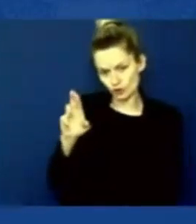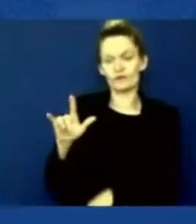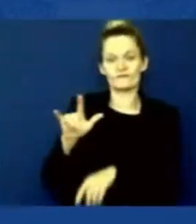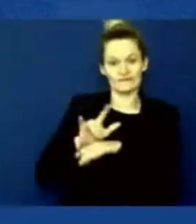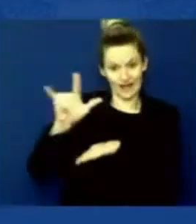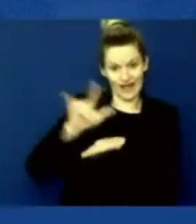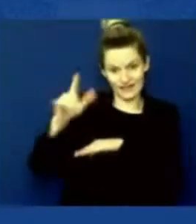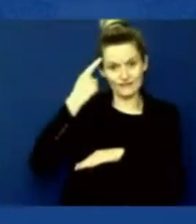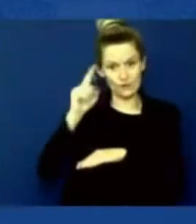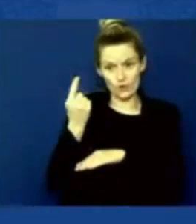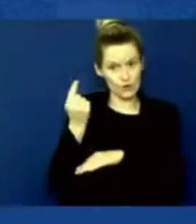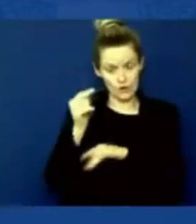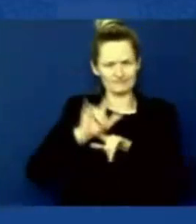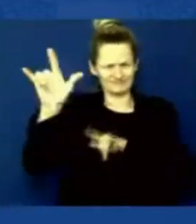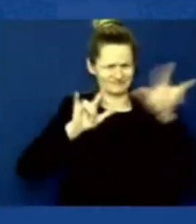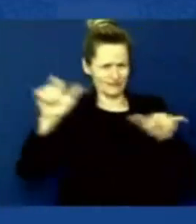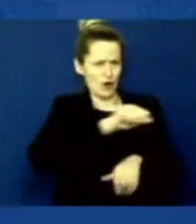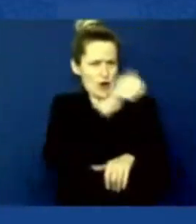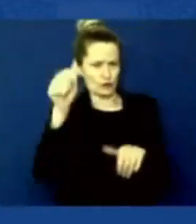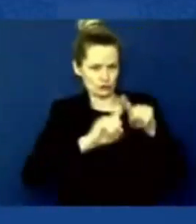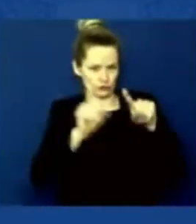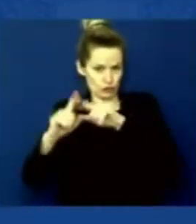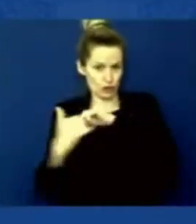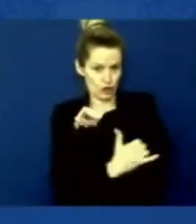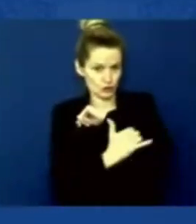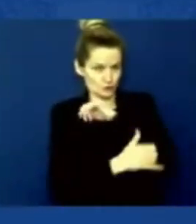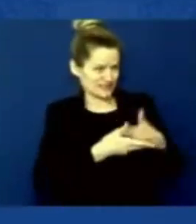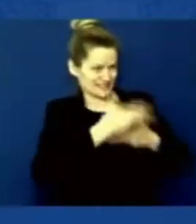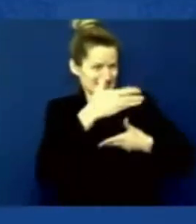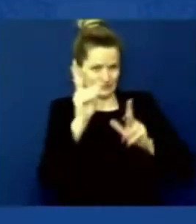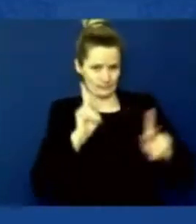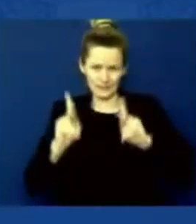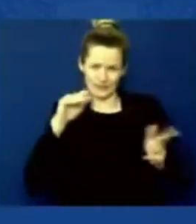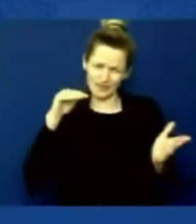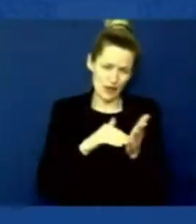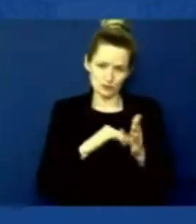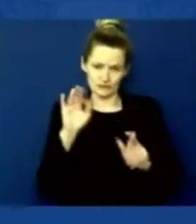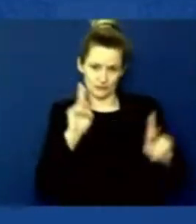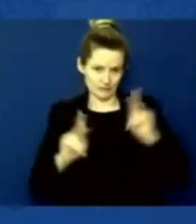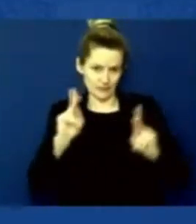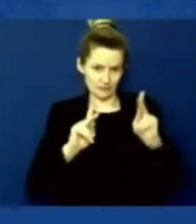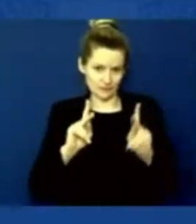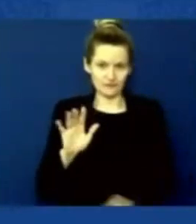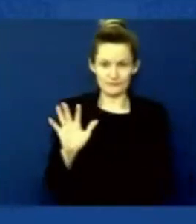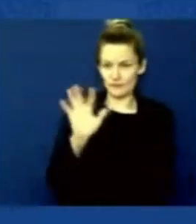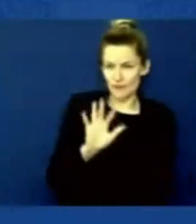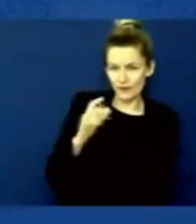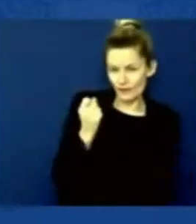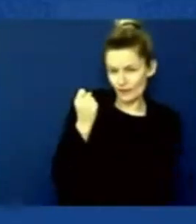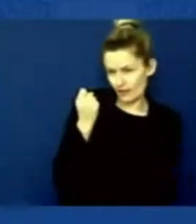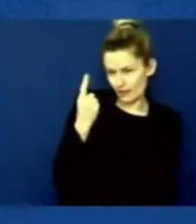All together, we lifted approximately 11,000 people out of Kabul in less than 36 hours. It's an incredible operation.